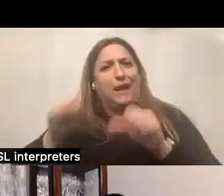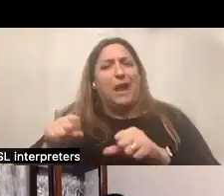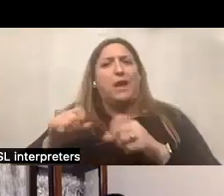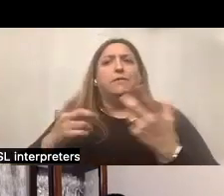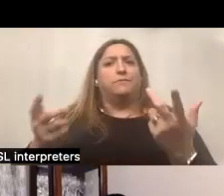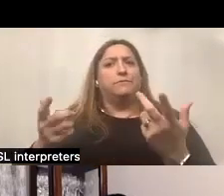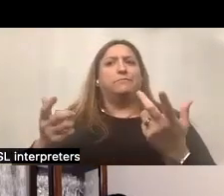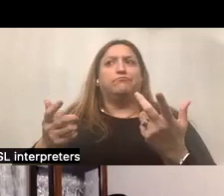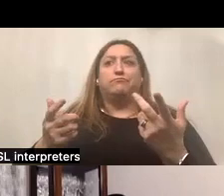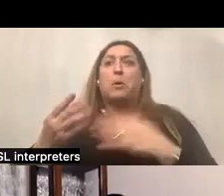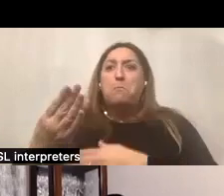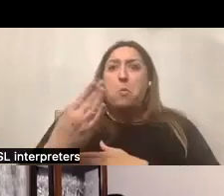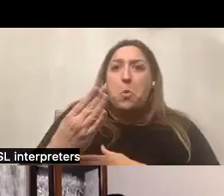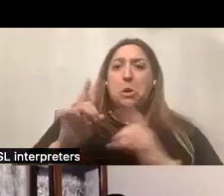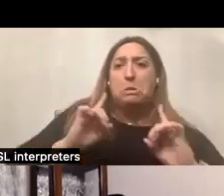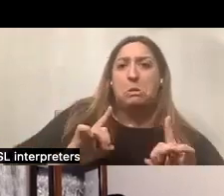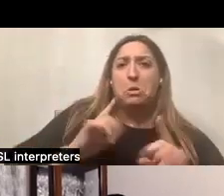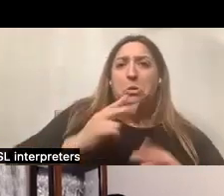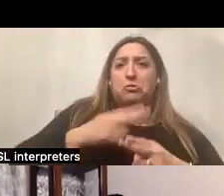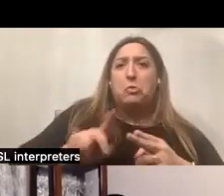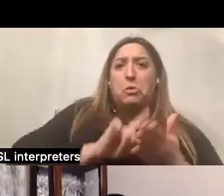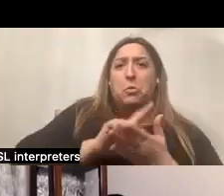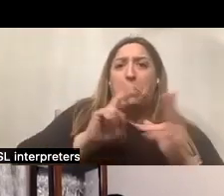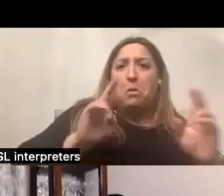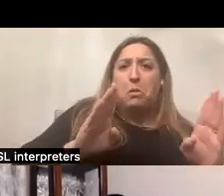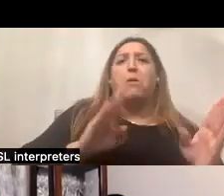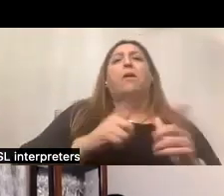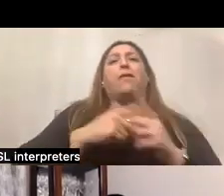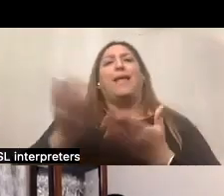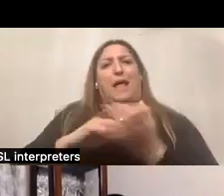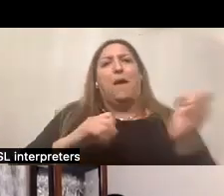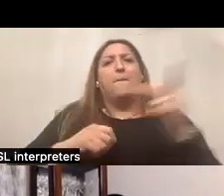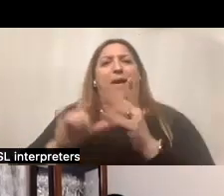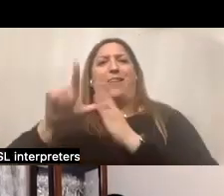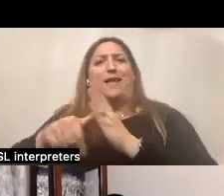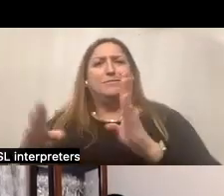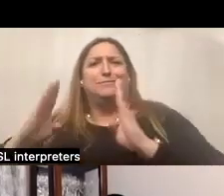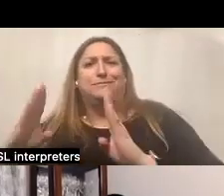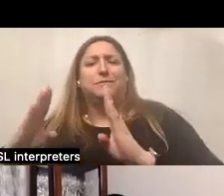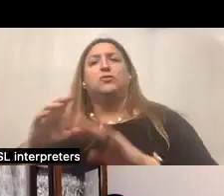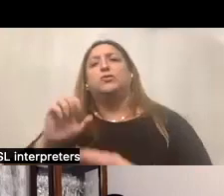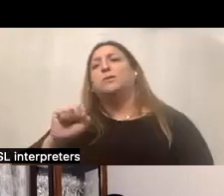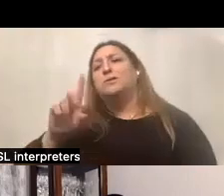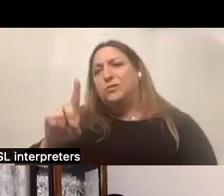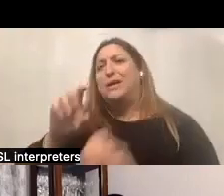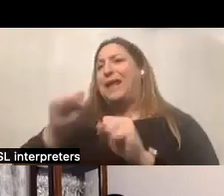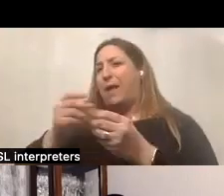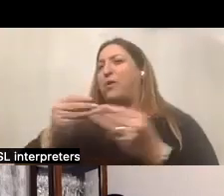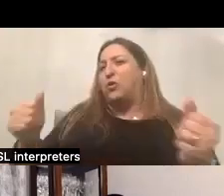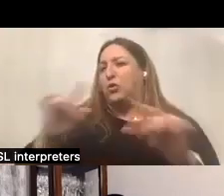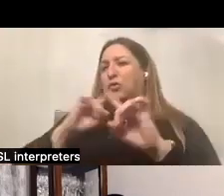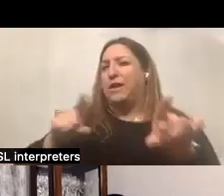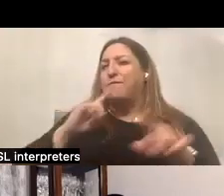in the morning for that short block. And then again, later in the day. So self-direction can be a solution for folks needing very